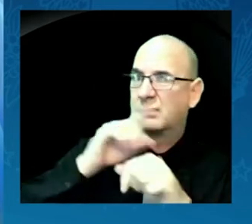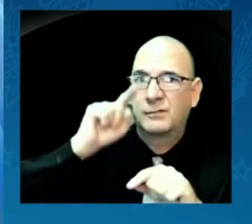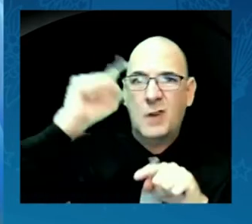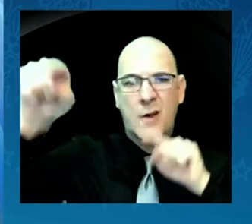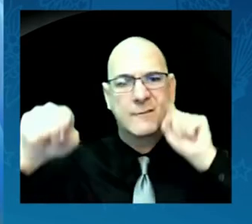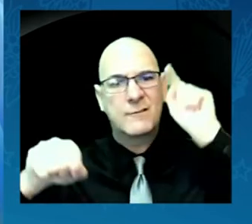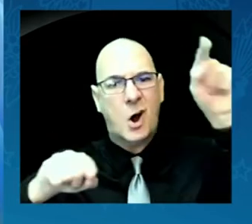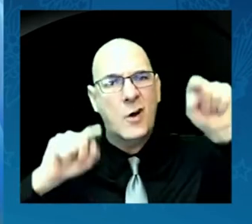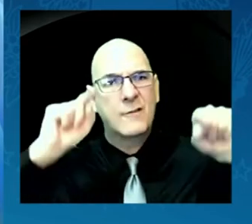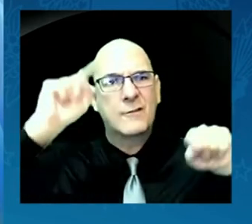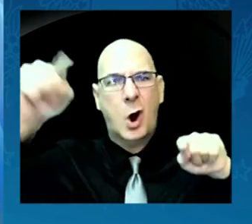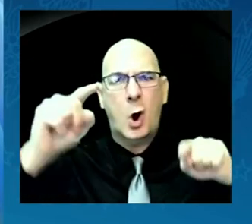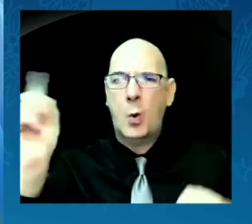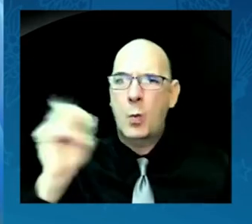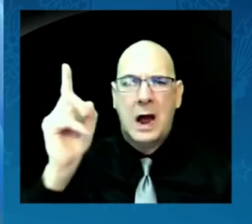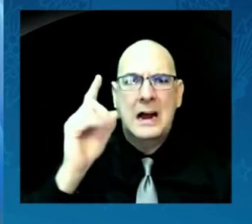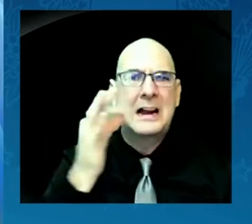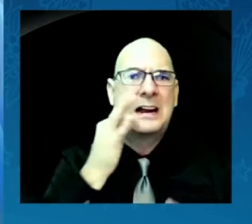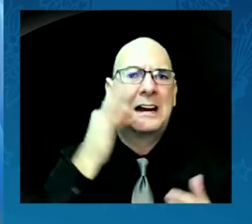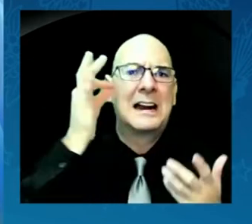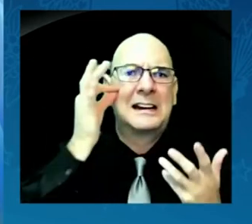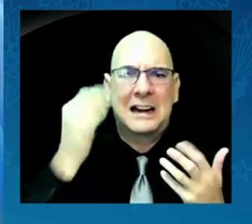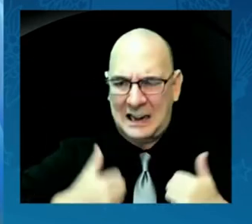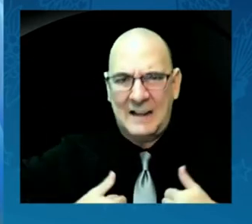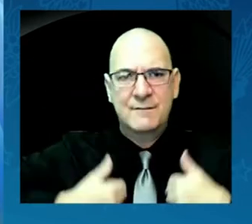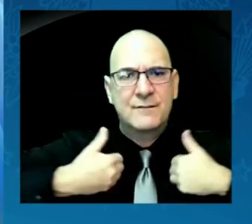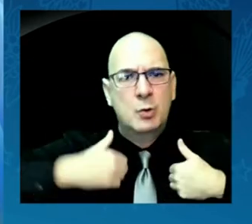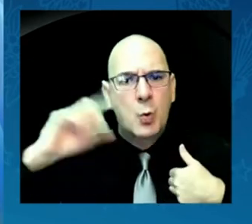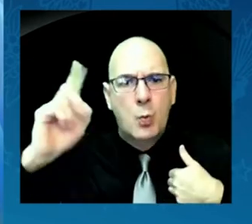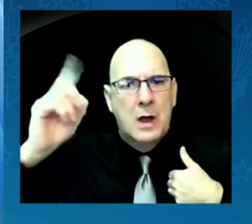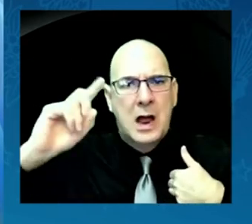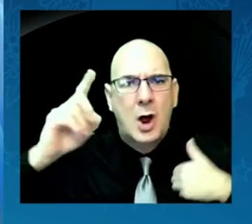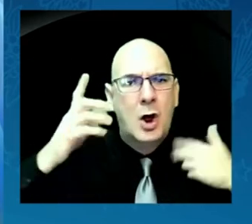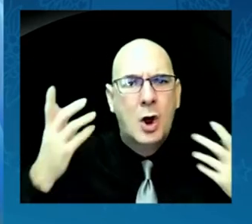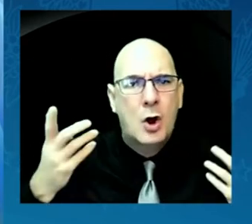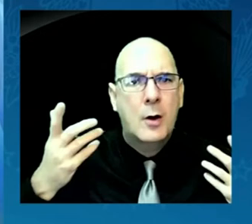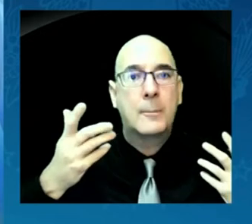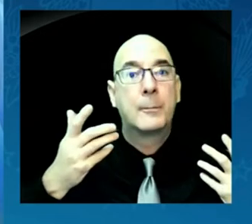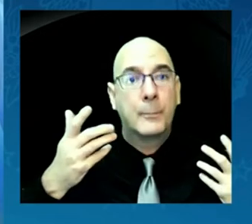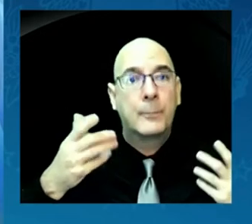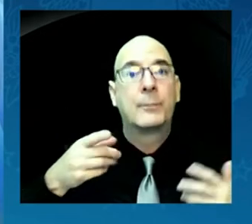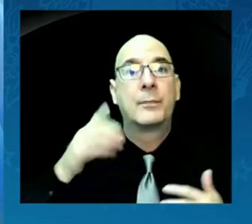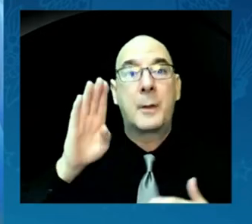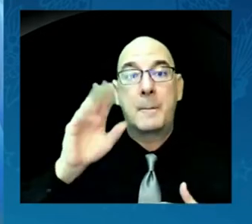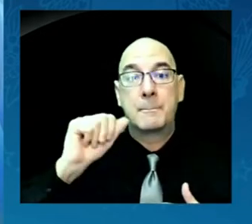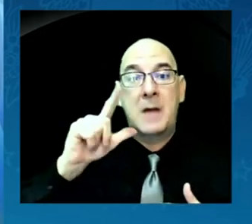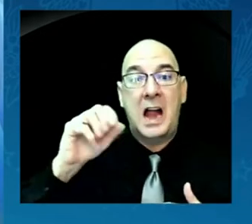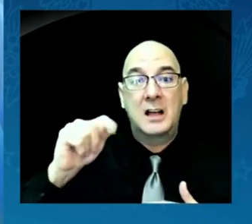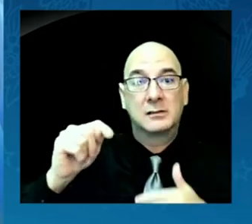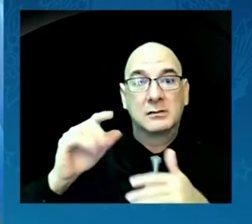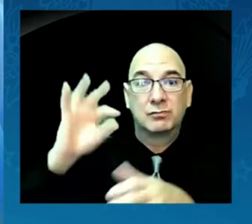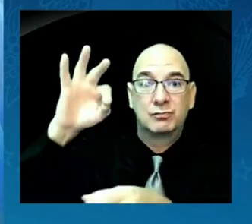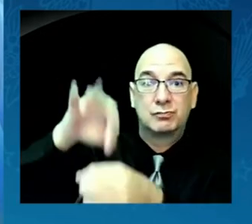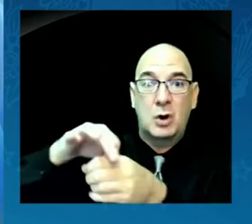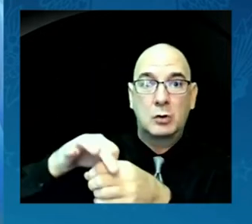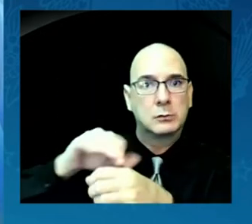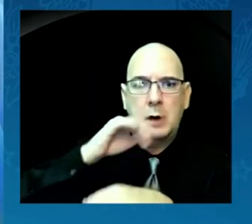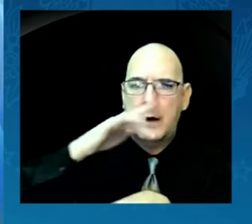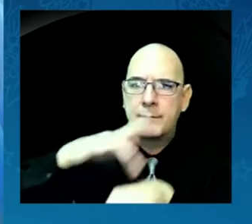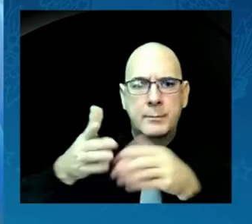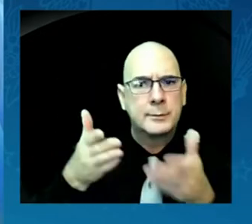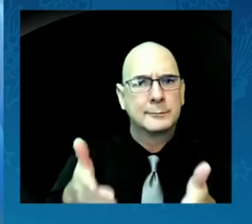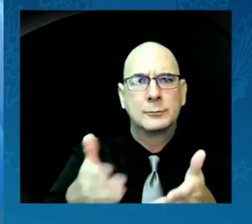live. Ballots and voter information are too often not available in languages that Native voters speak.